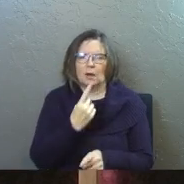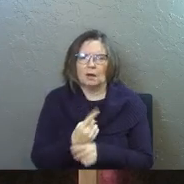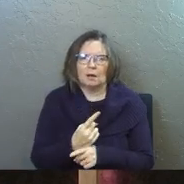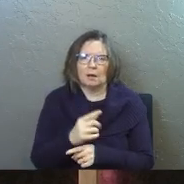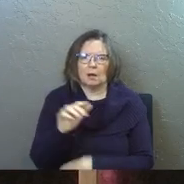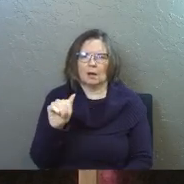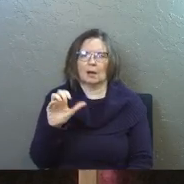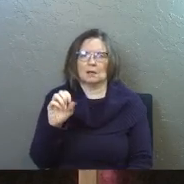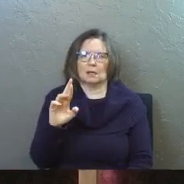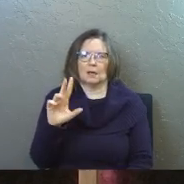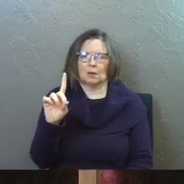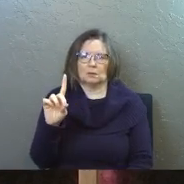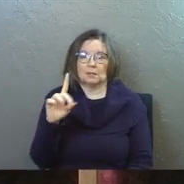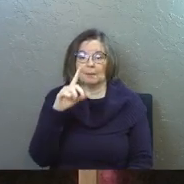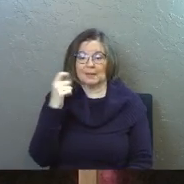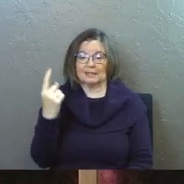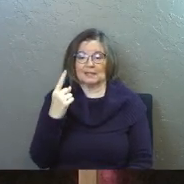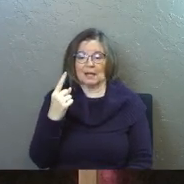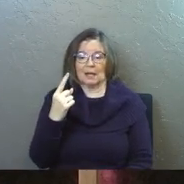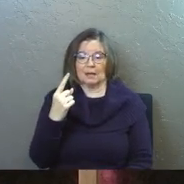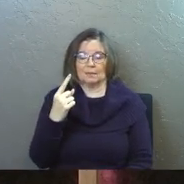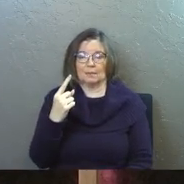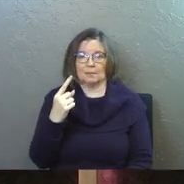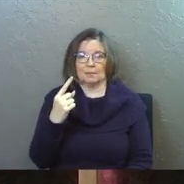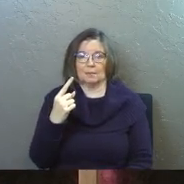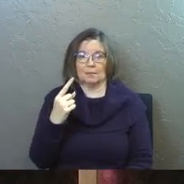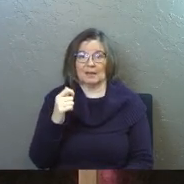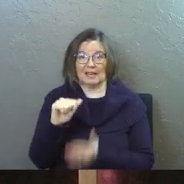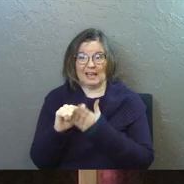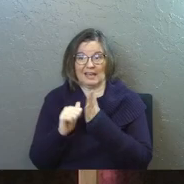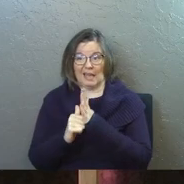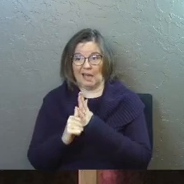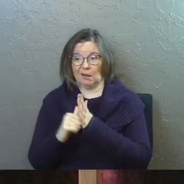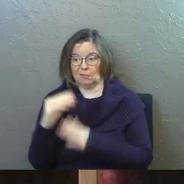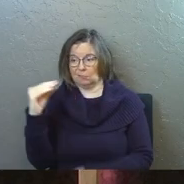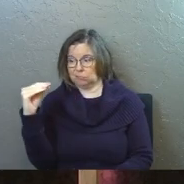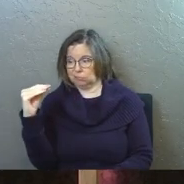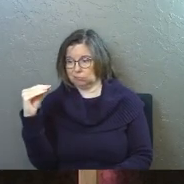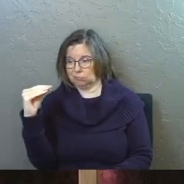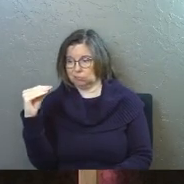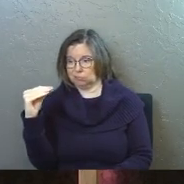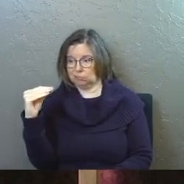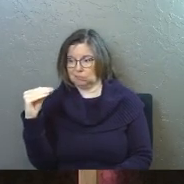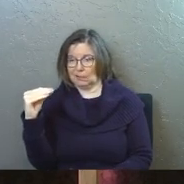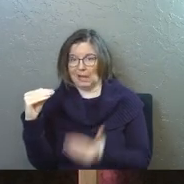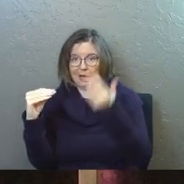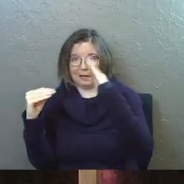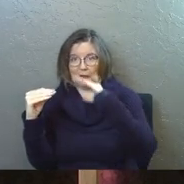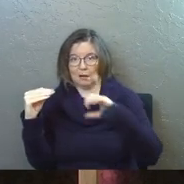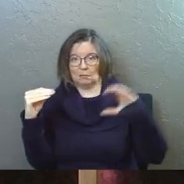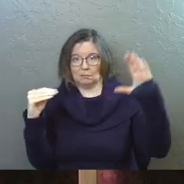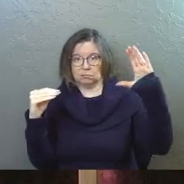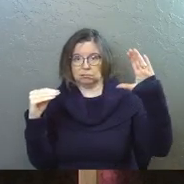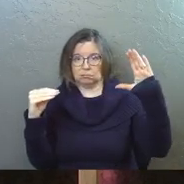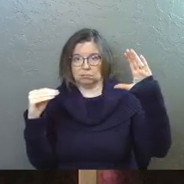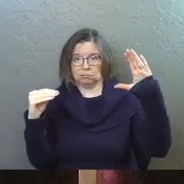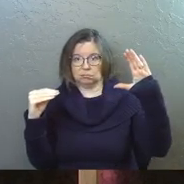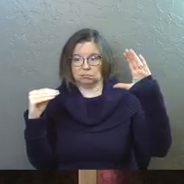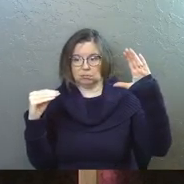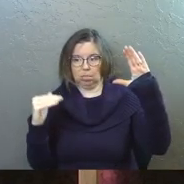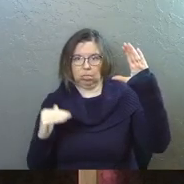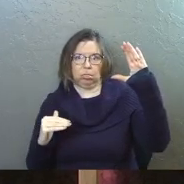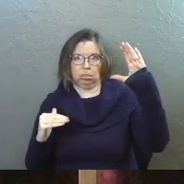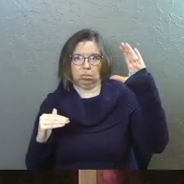Because something had to be moved into your abysmal account? Because your moral account was in the red